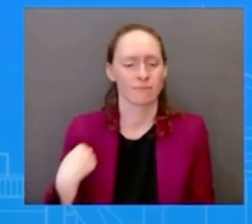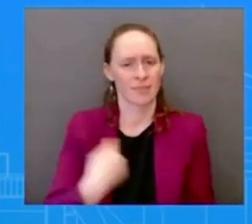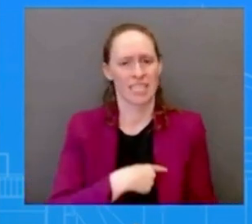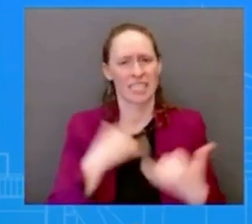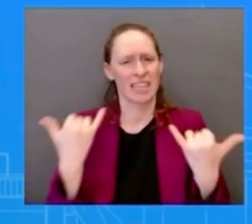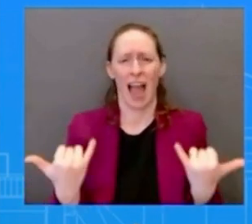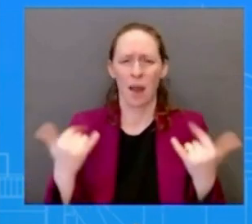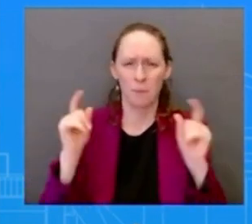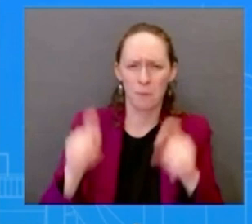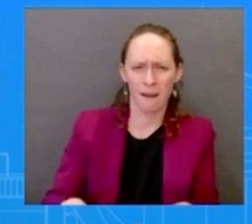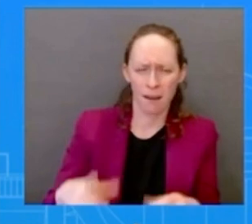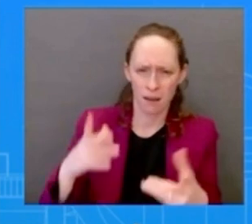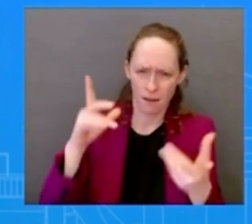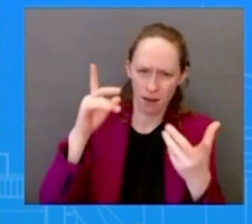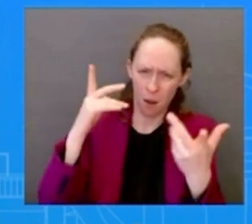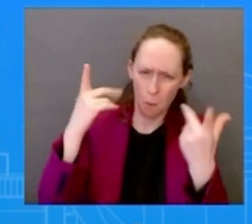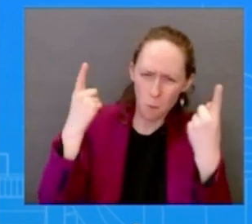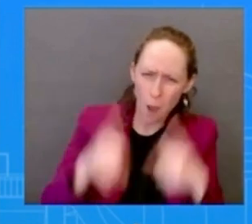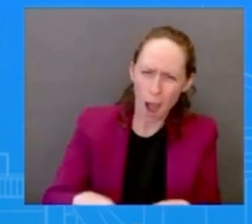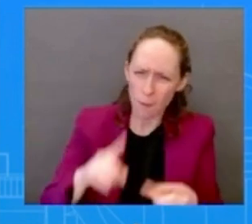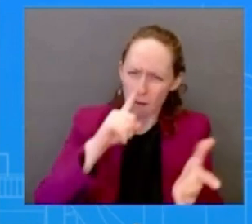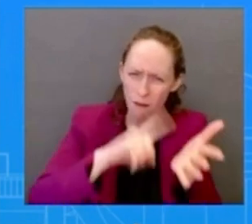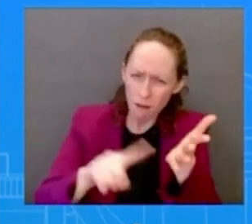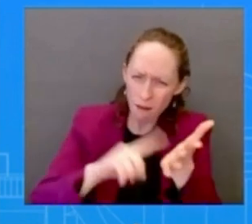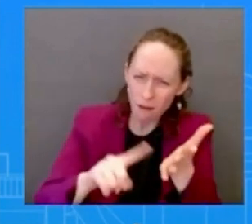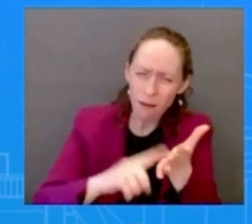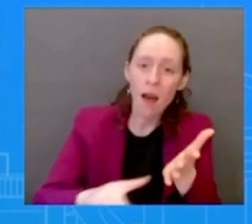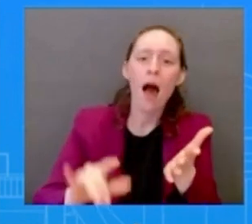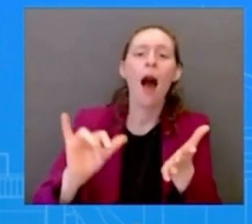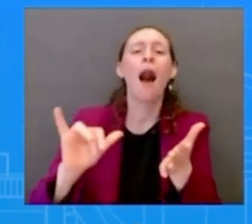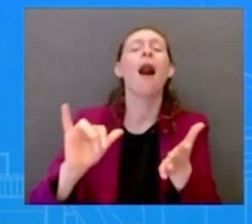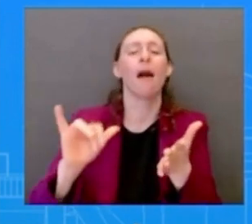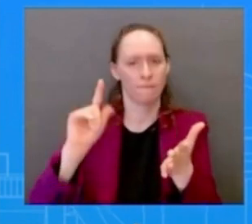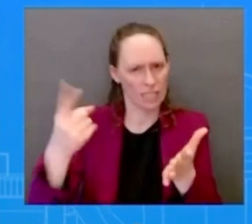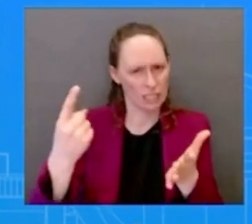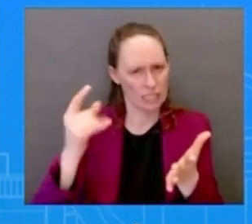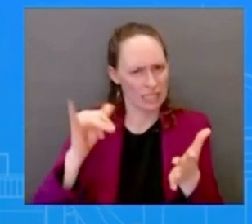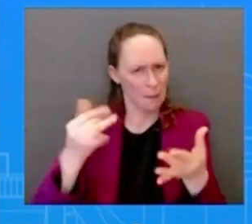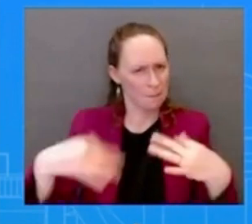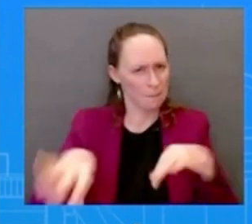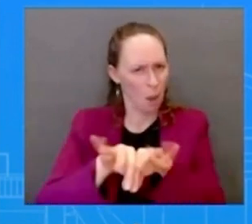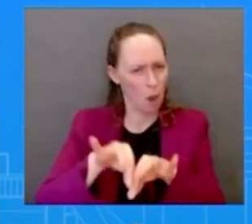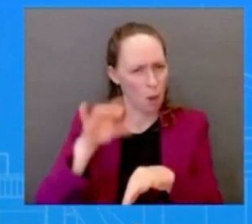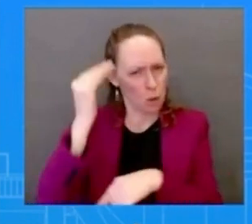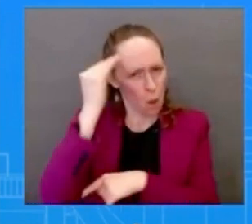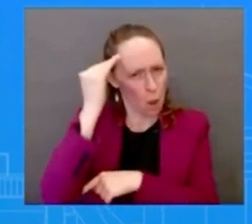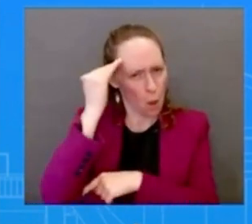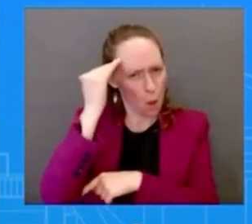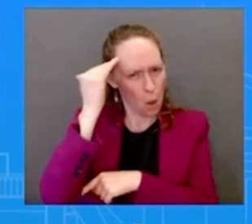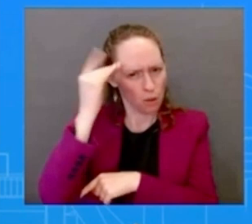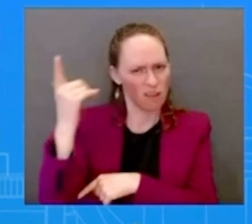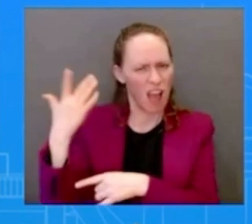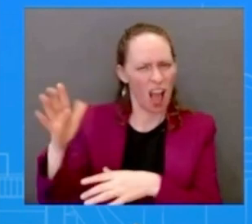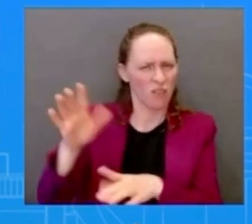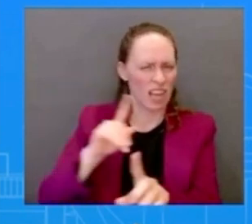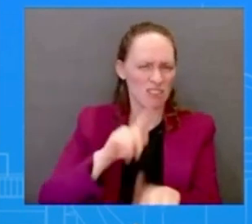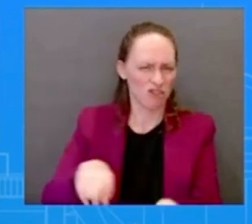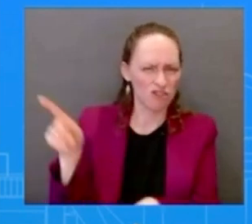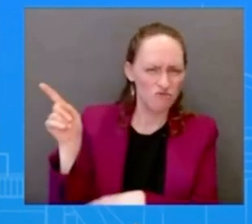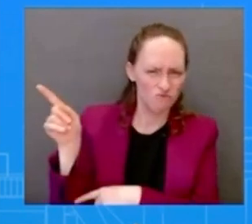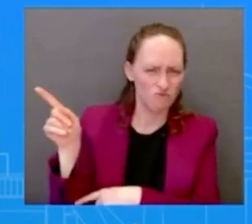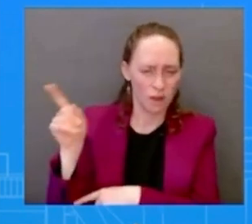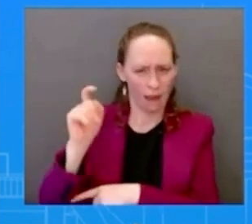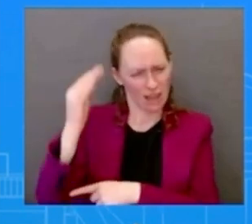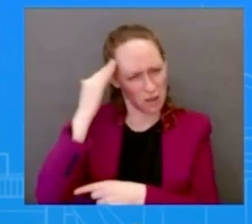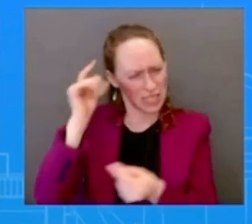what happened the president thinks that's very important to do he spoke about that on monday so not going to get ahead of that uh in the meantime congress needs